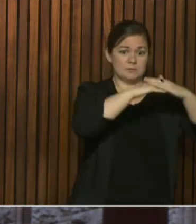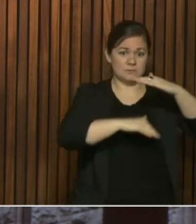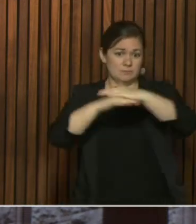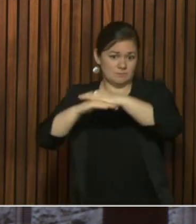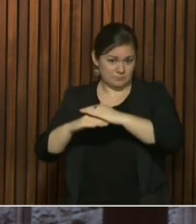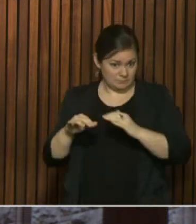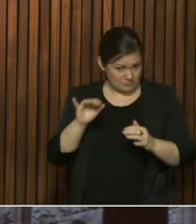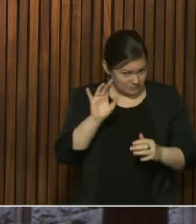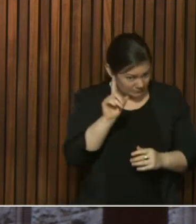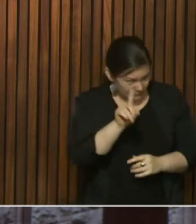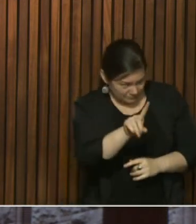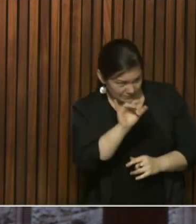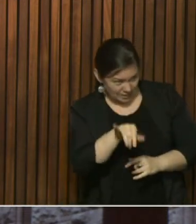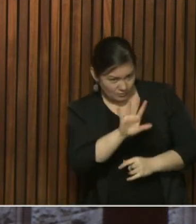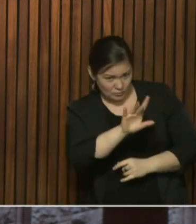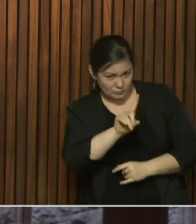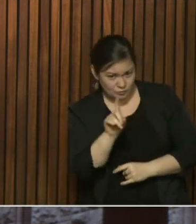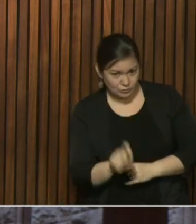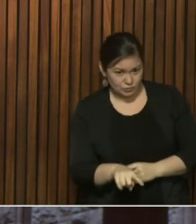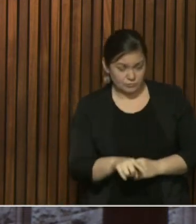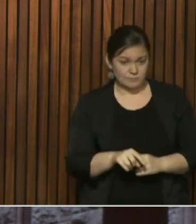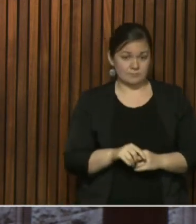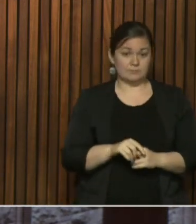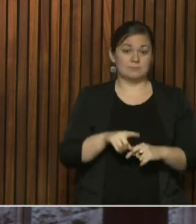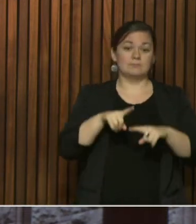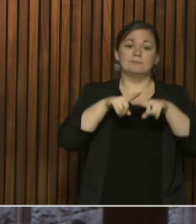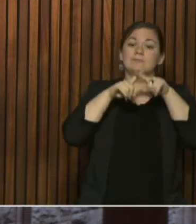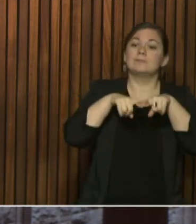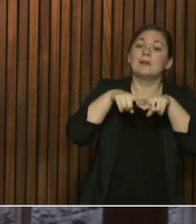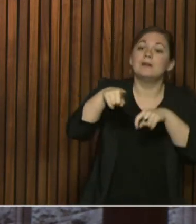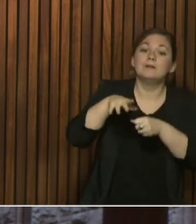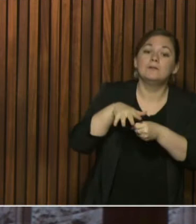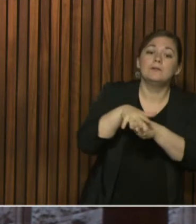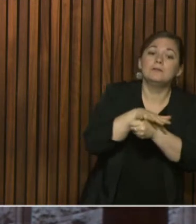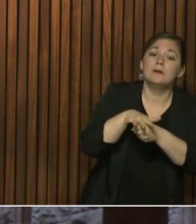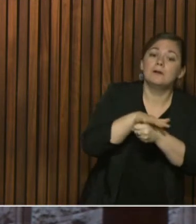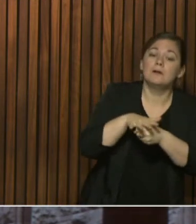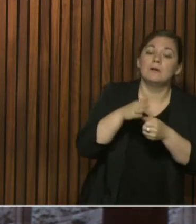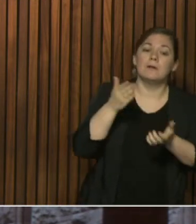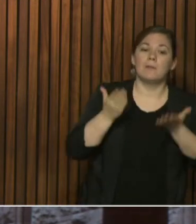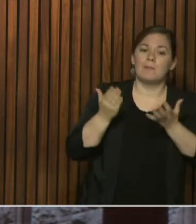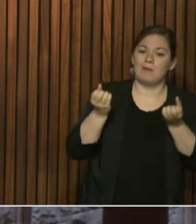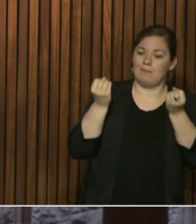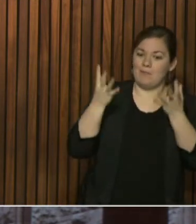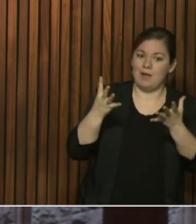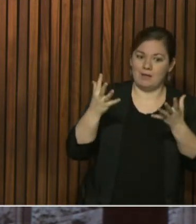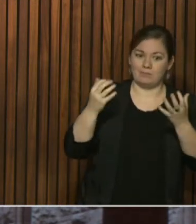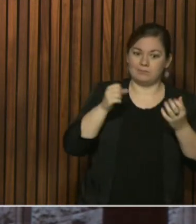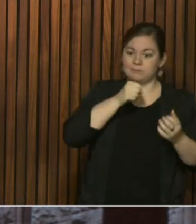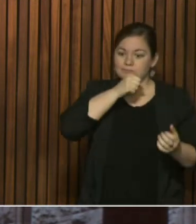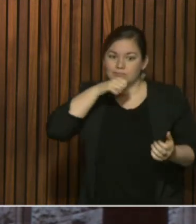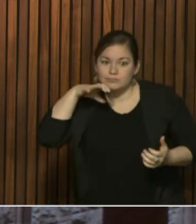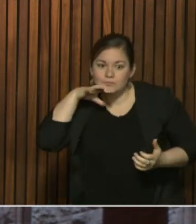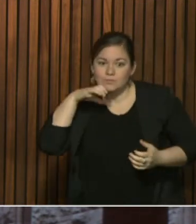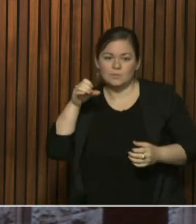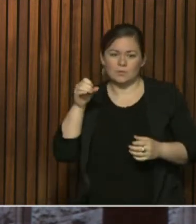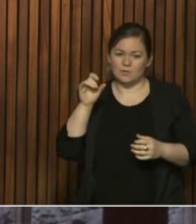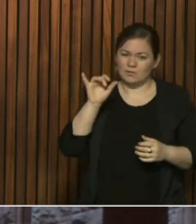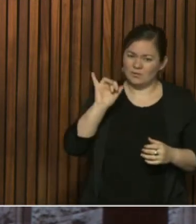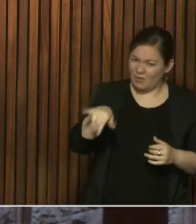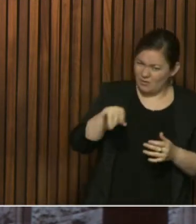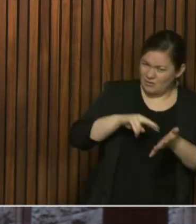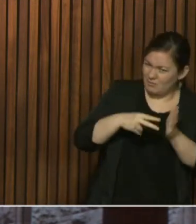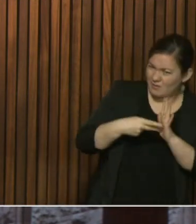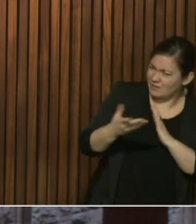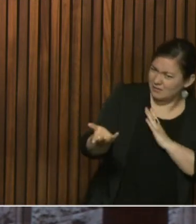saying, and does that depend on the demographics or high-risk populations that the different areas might be dealing with or not? Did I get that